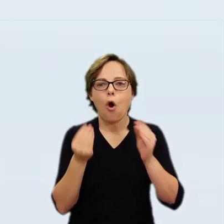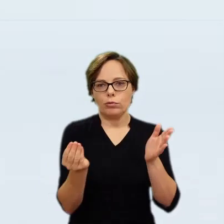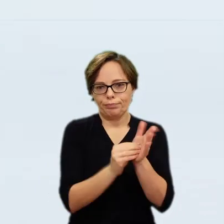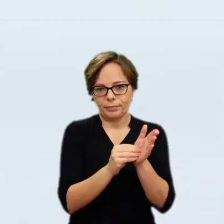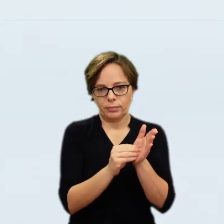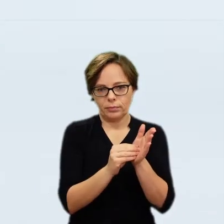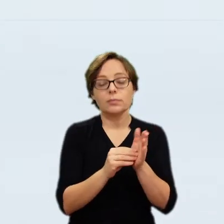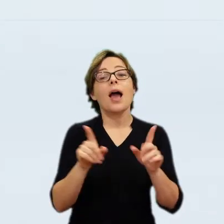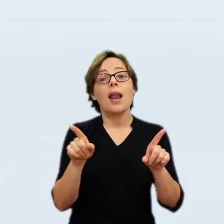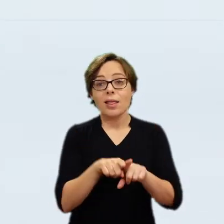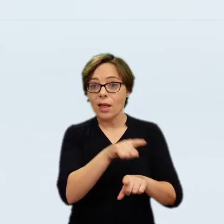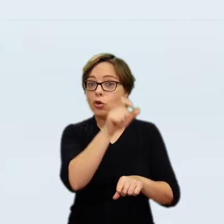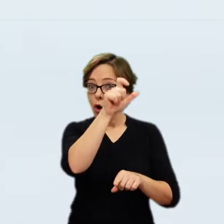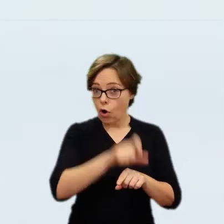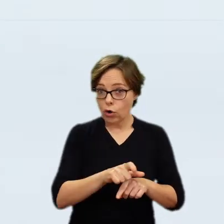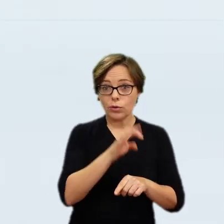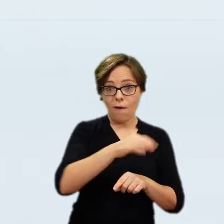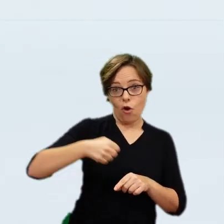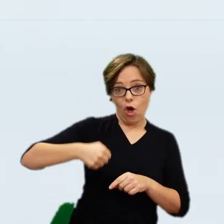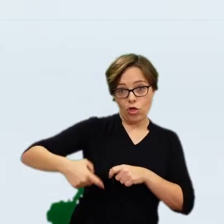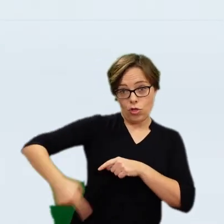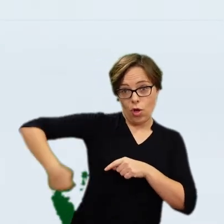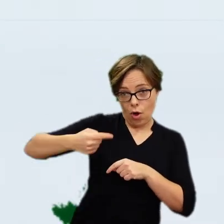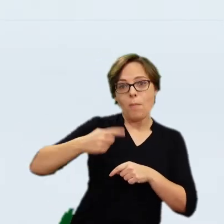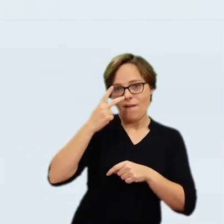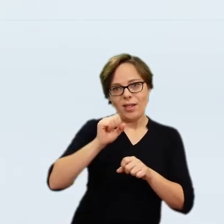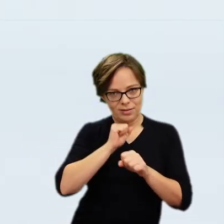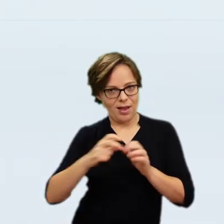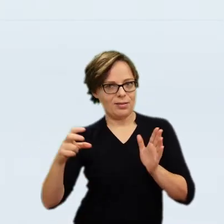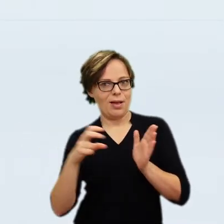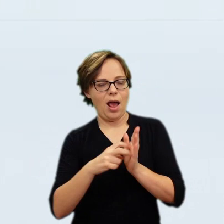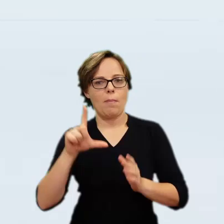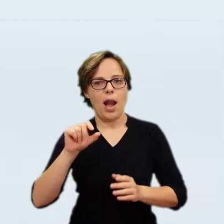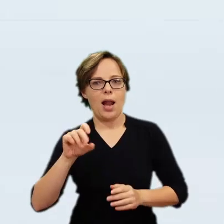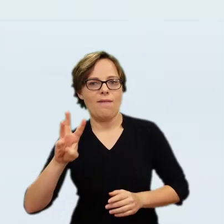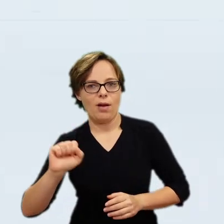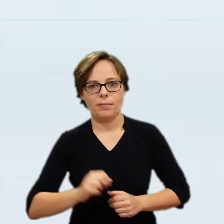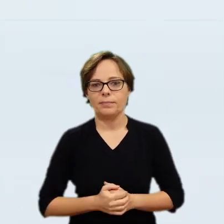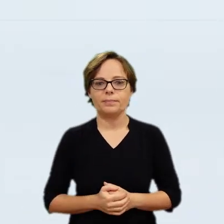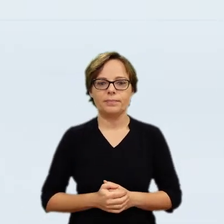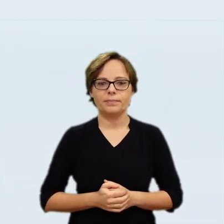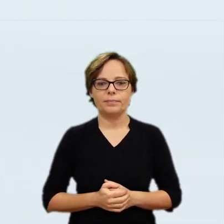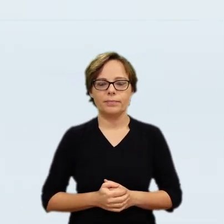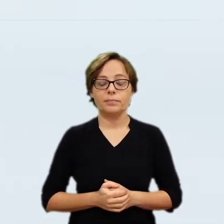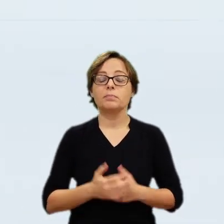exactly the same outfit as the rider actually appears in the Stockholm Scroll, a depiction by an anonymous painter of the